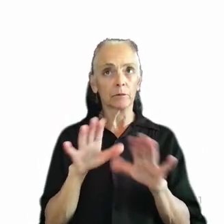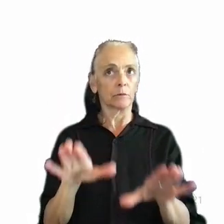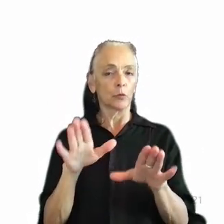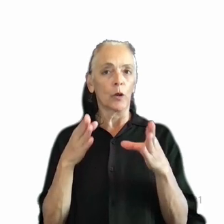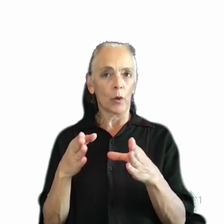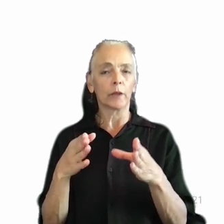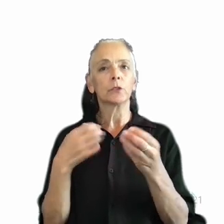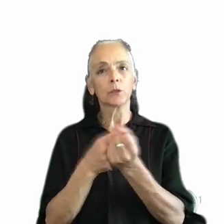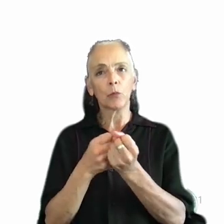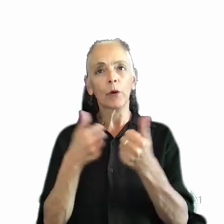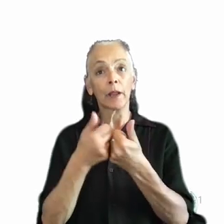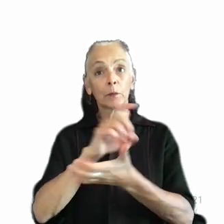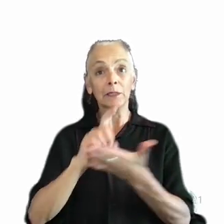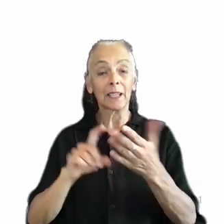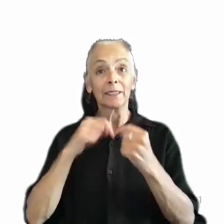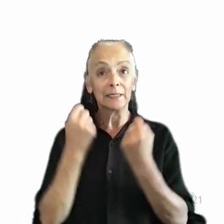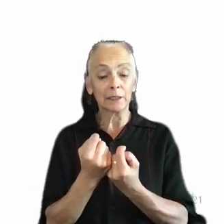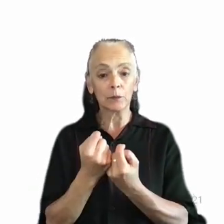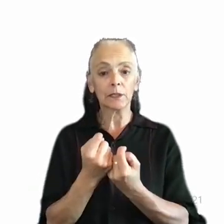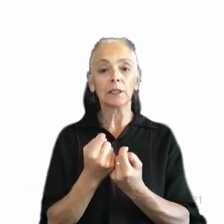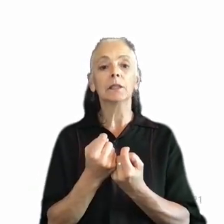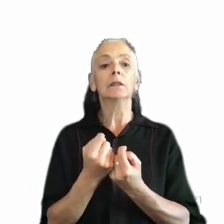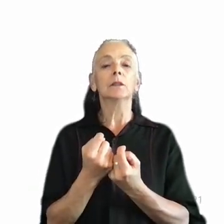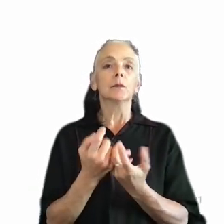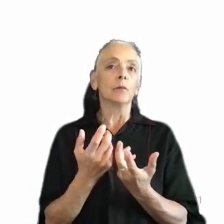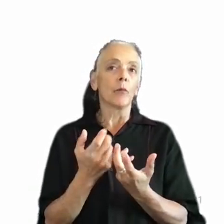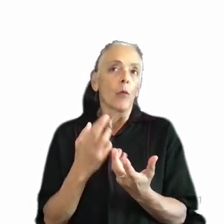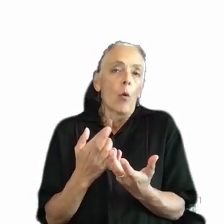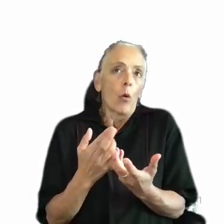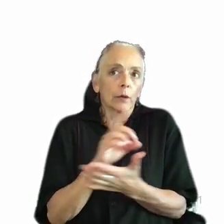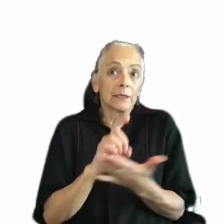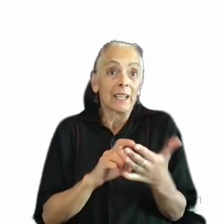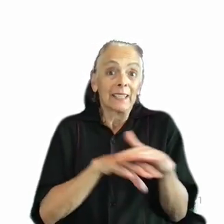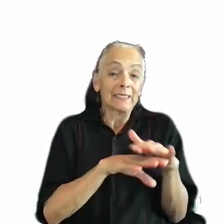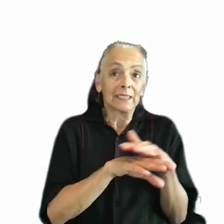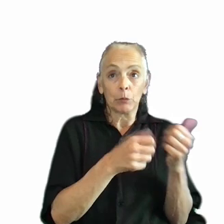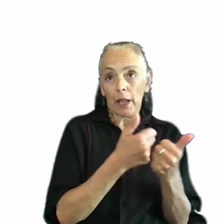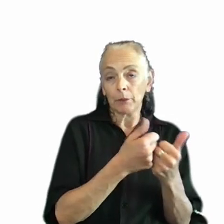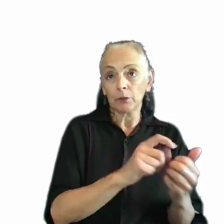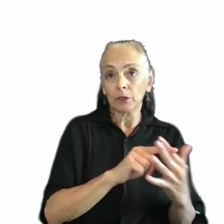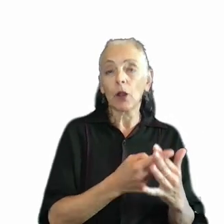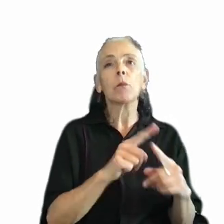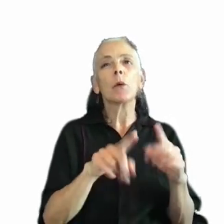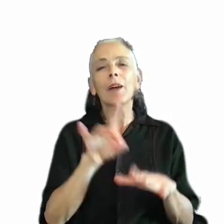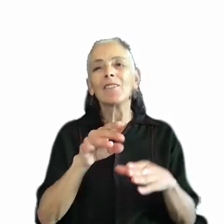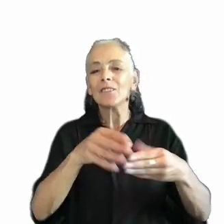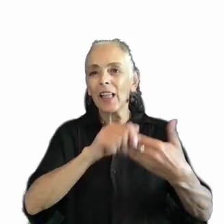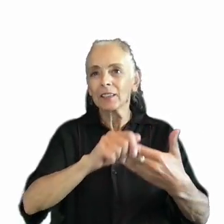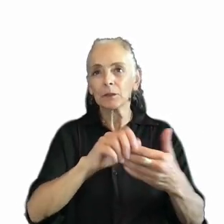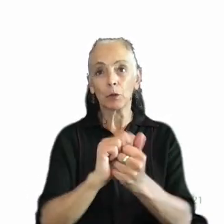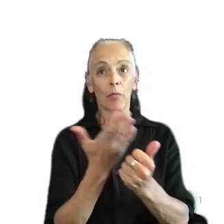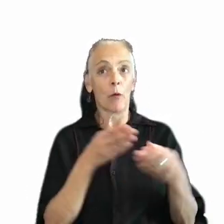new accessibility features for their players, or in designing accessible games from the start, we found that flexibility in our methodology is